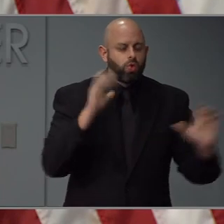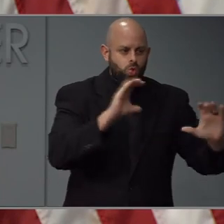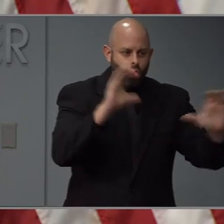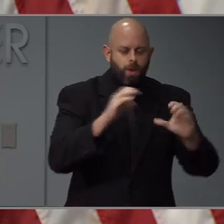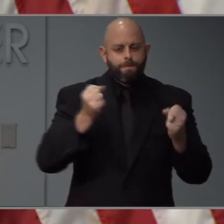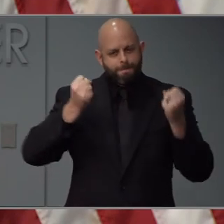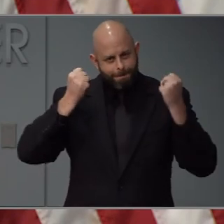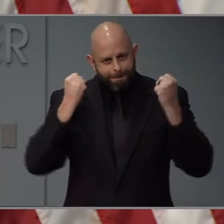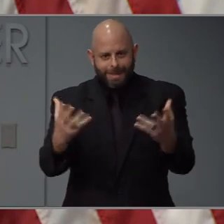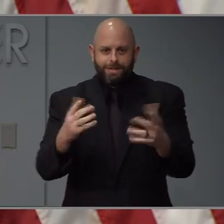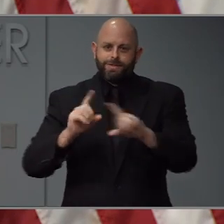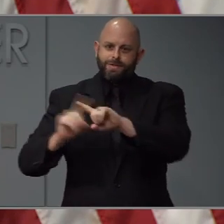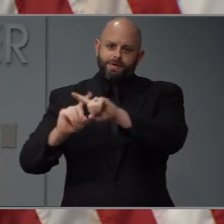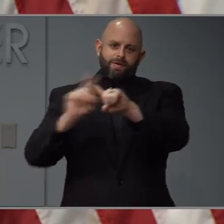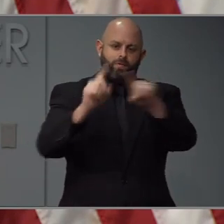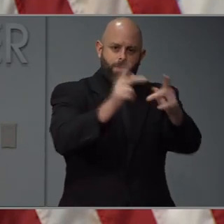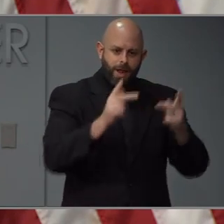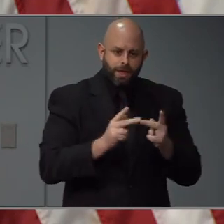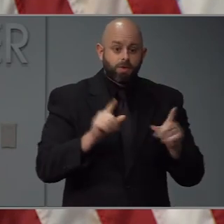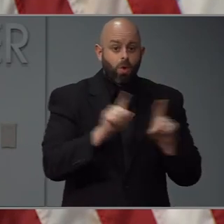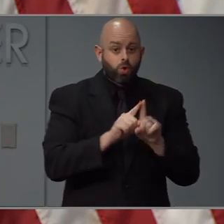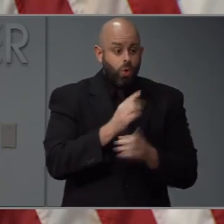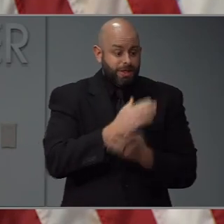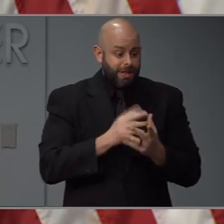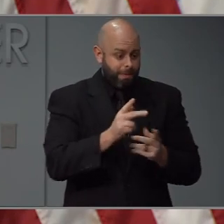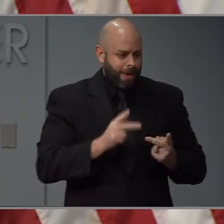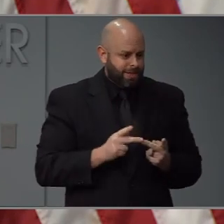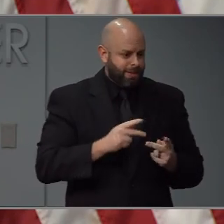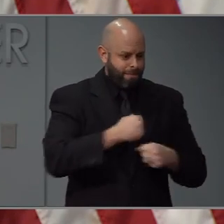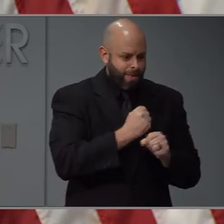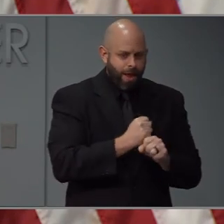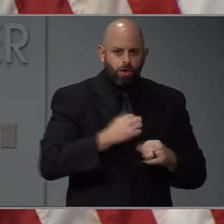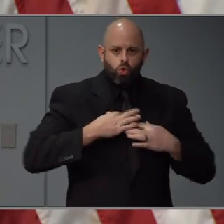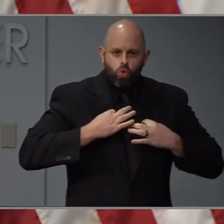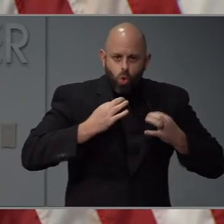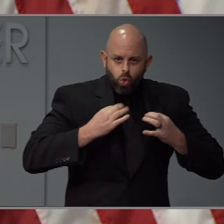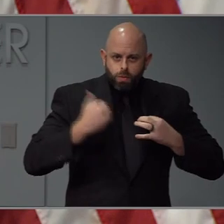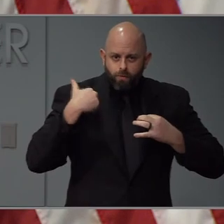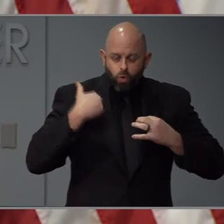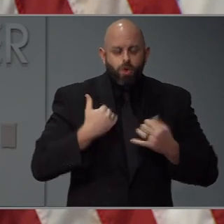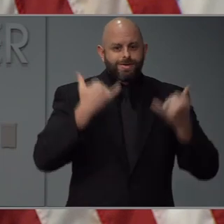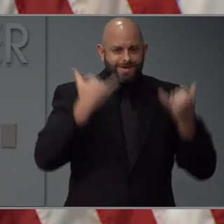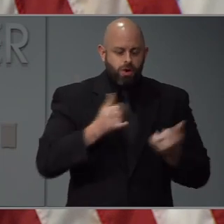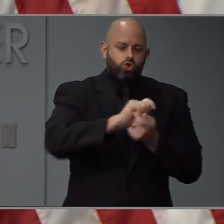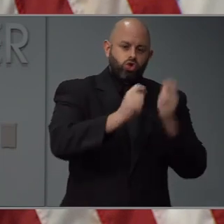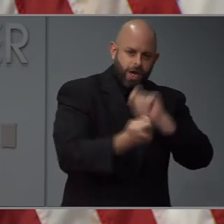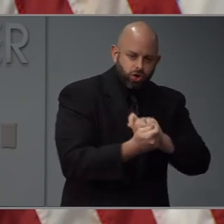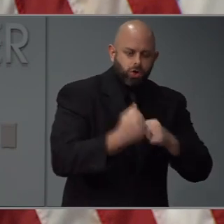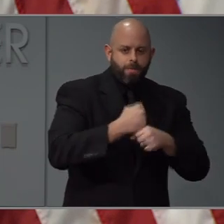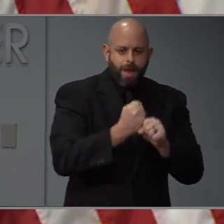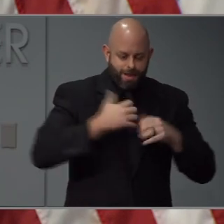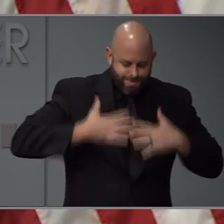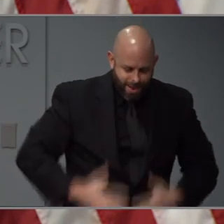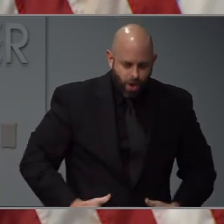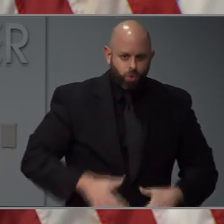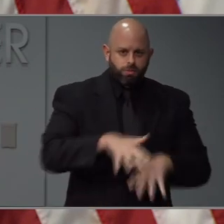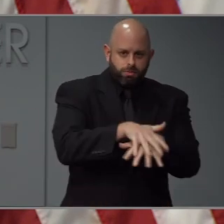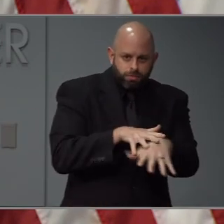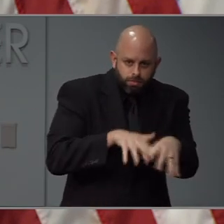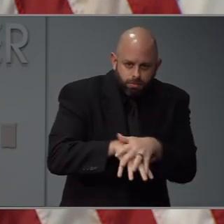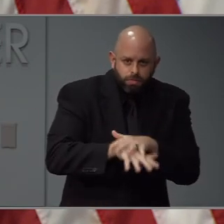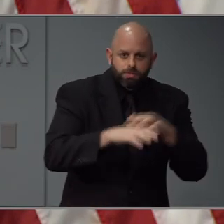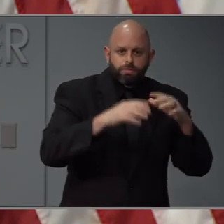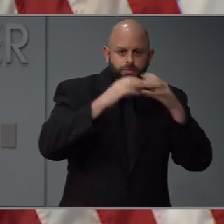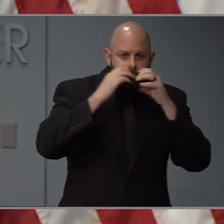lines in manufacturing. And we're working with our partners at the Department of Health and Human Services and other